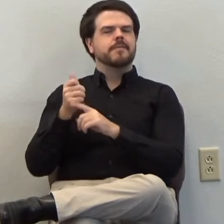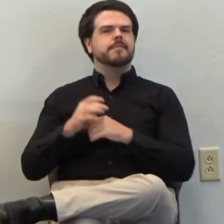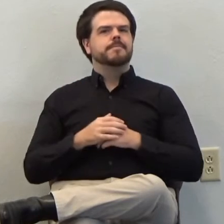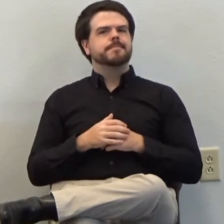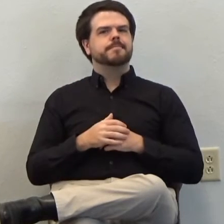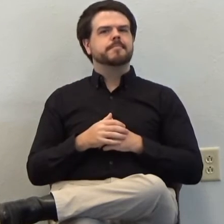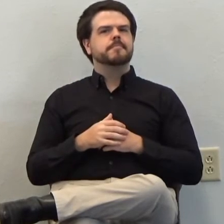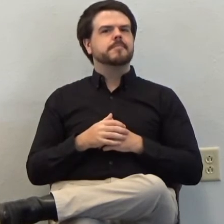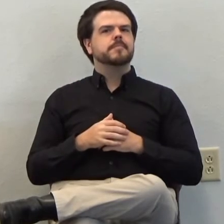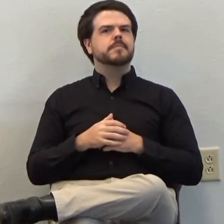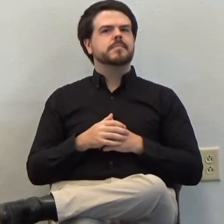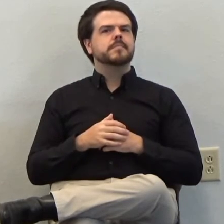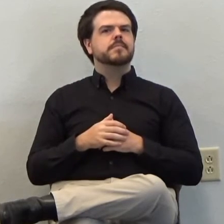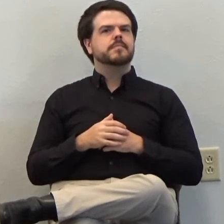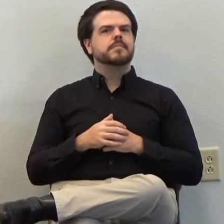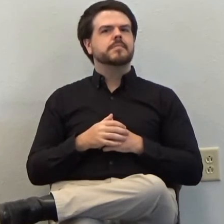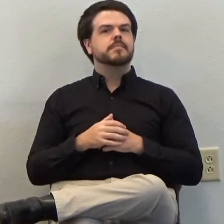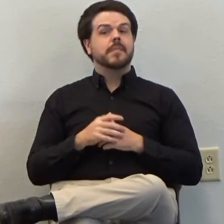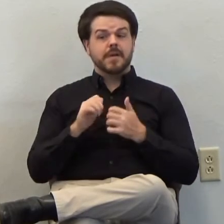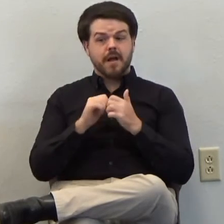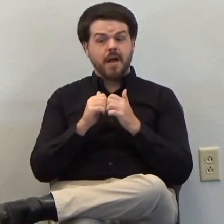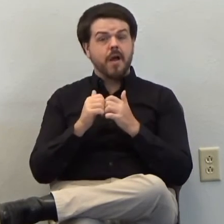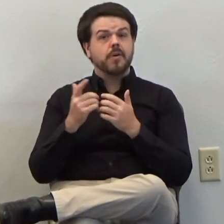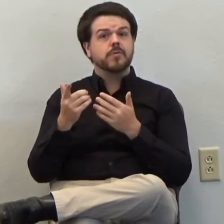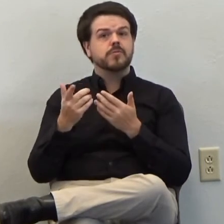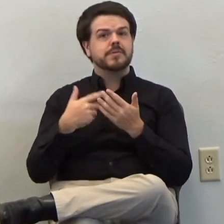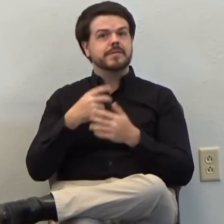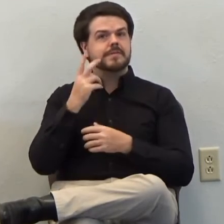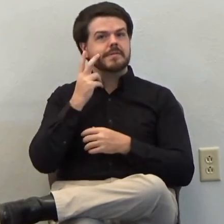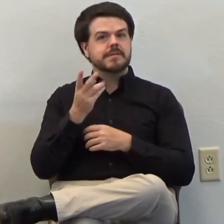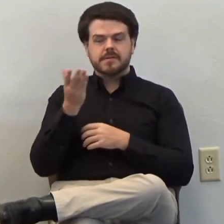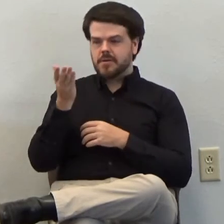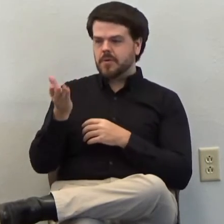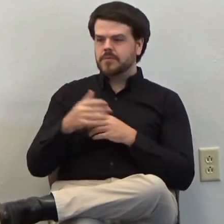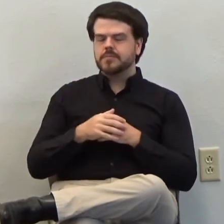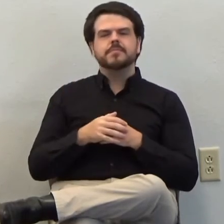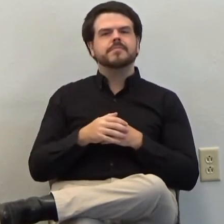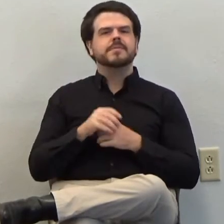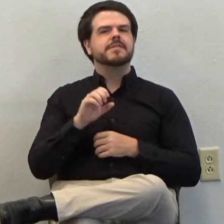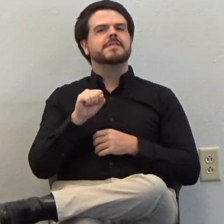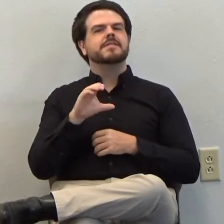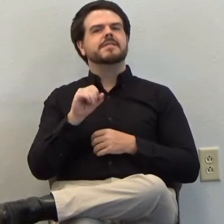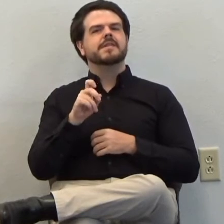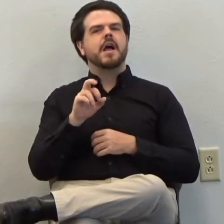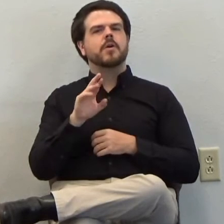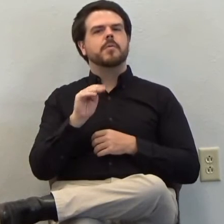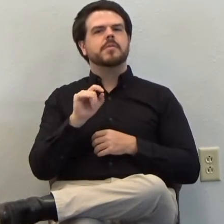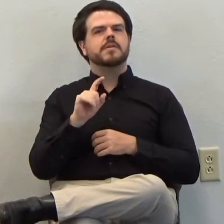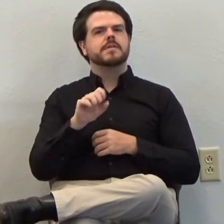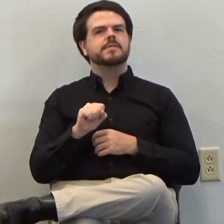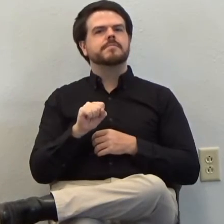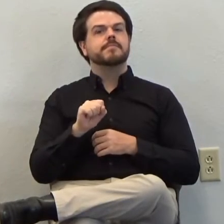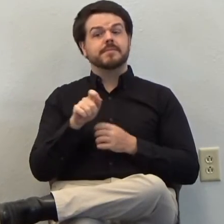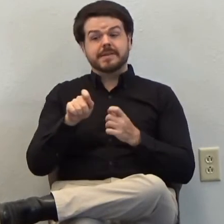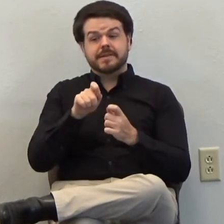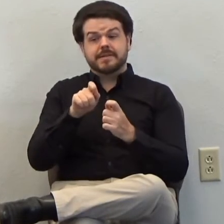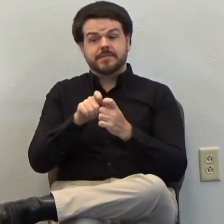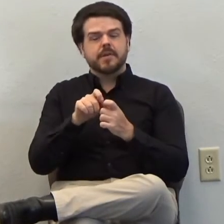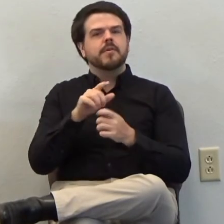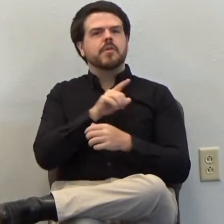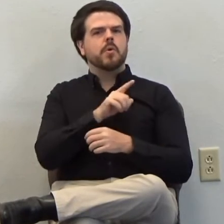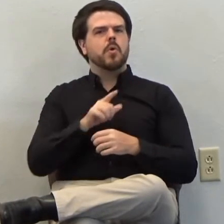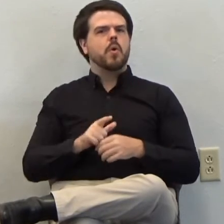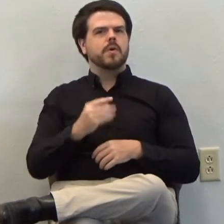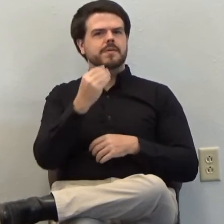and we get those in the sacraments particularly in the lord's supper where he meets with us and this